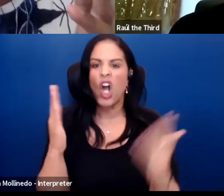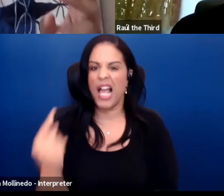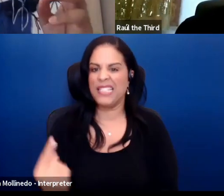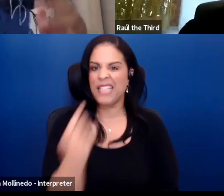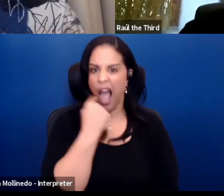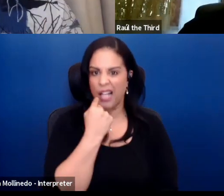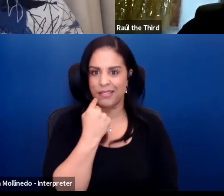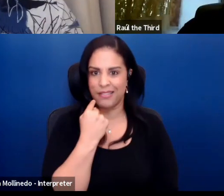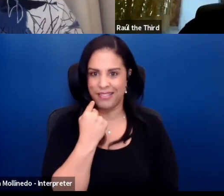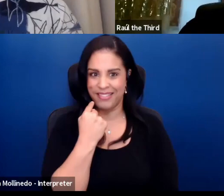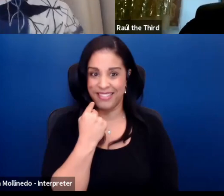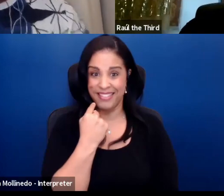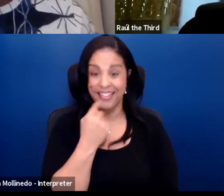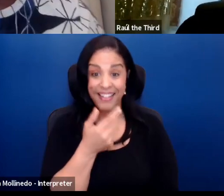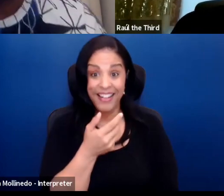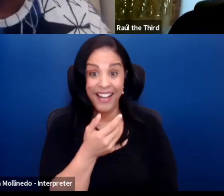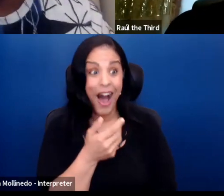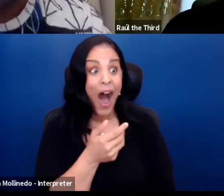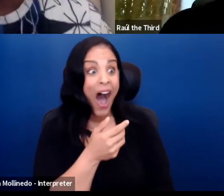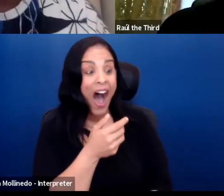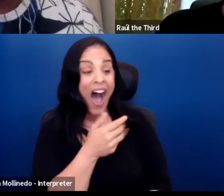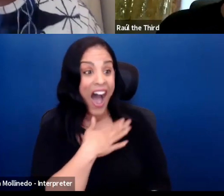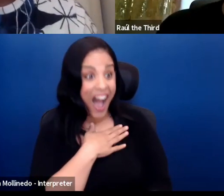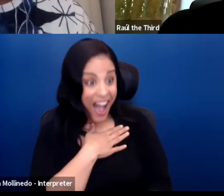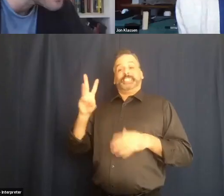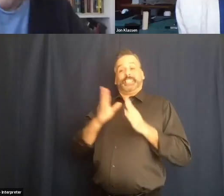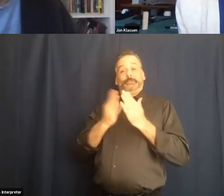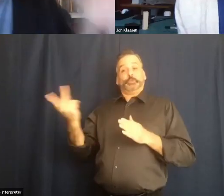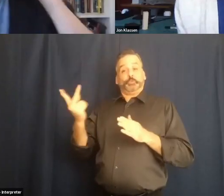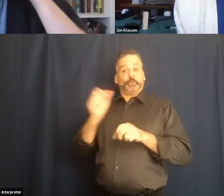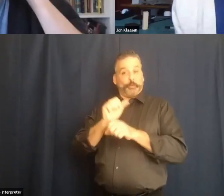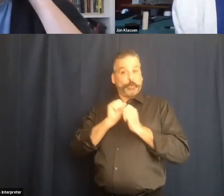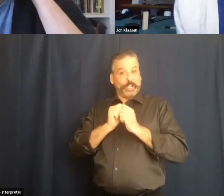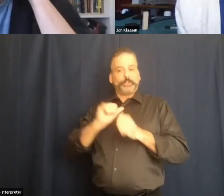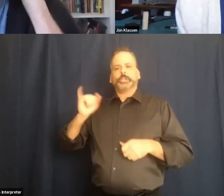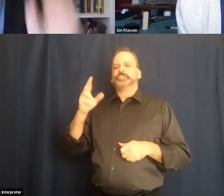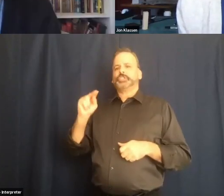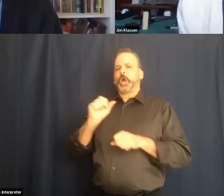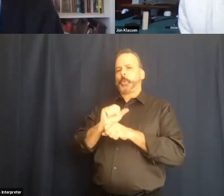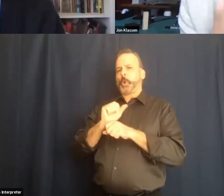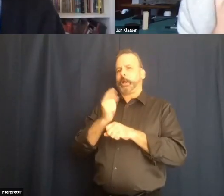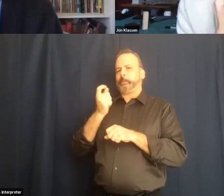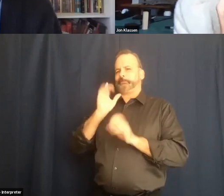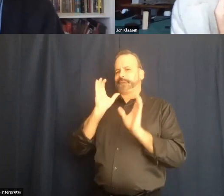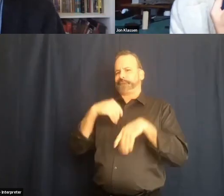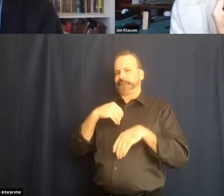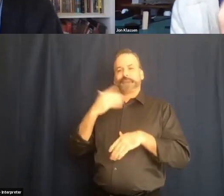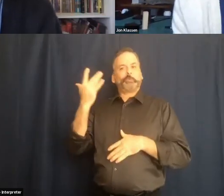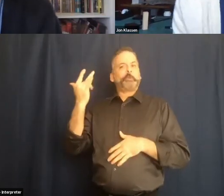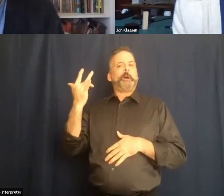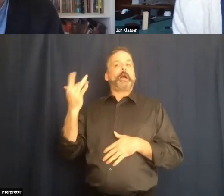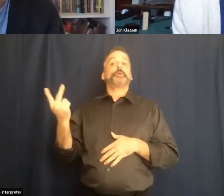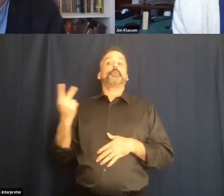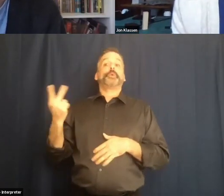John and I work a little bit unusually in that we were